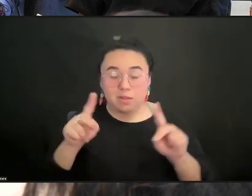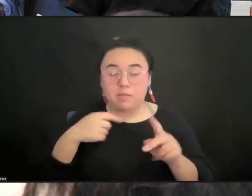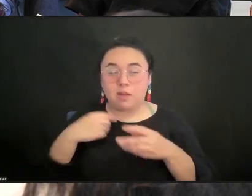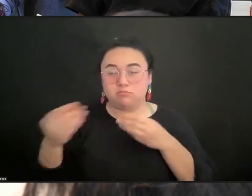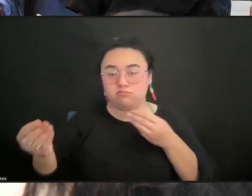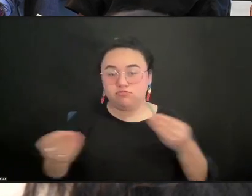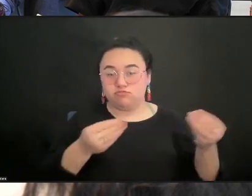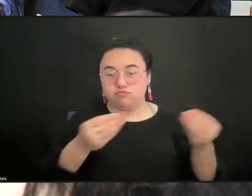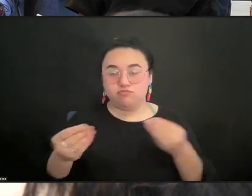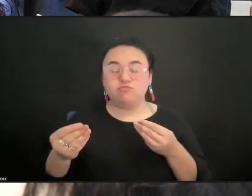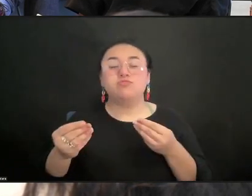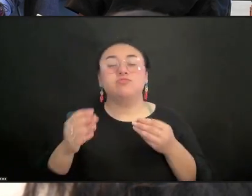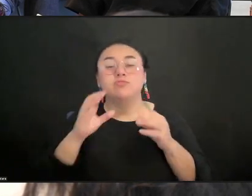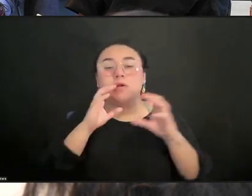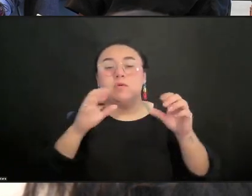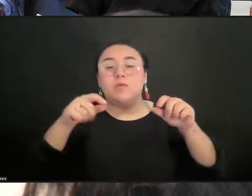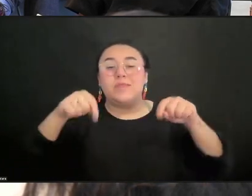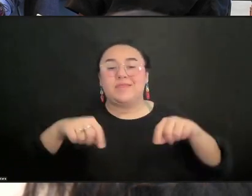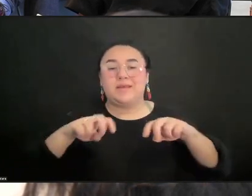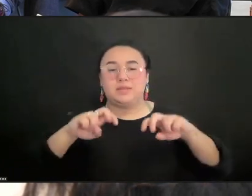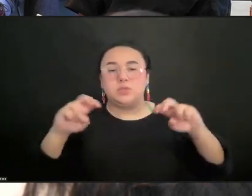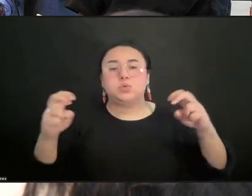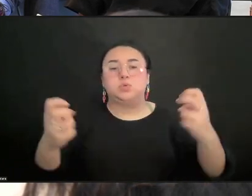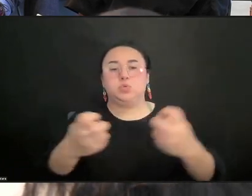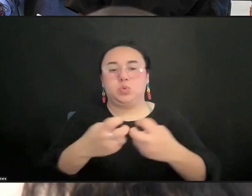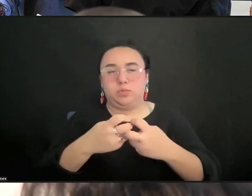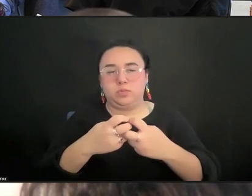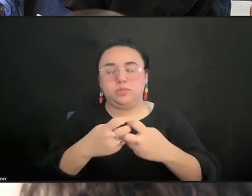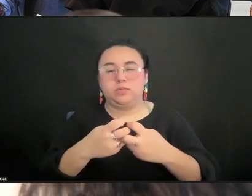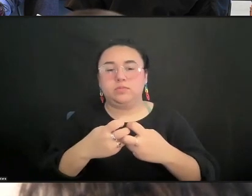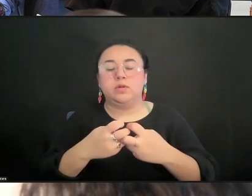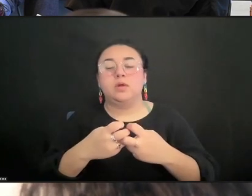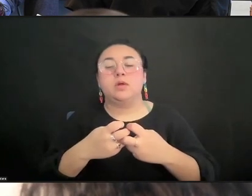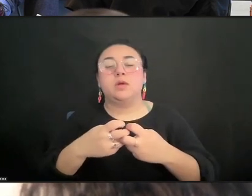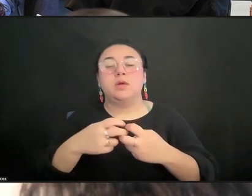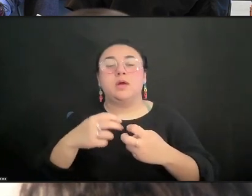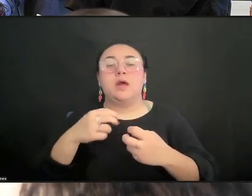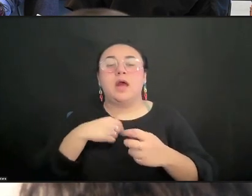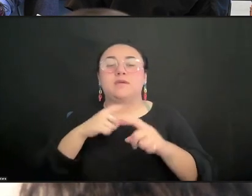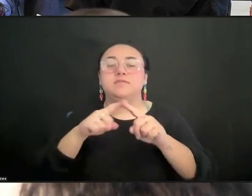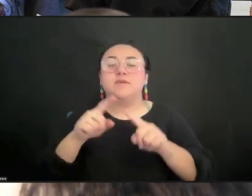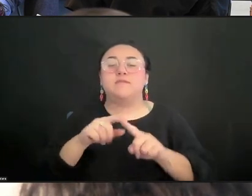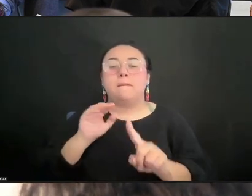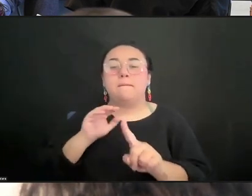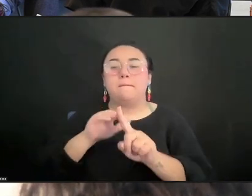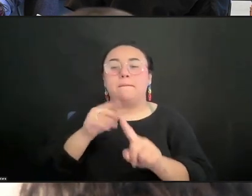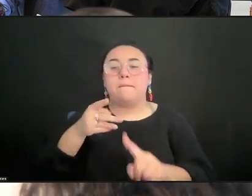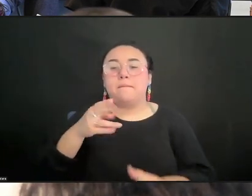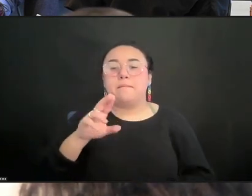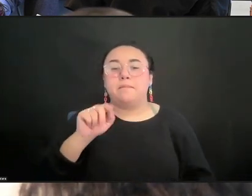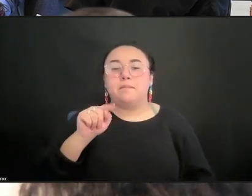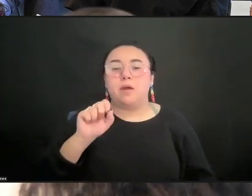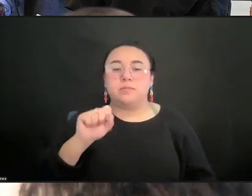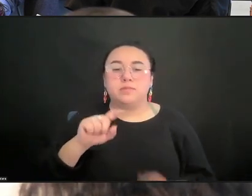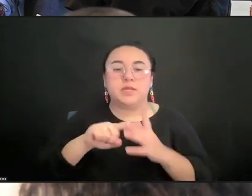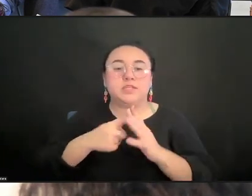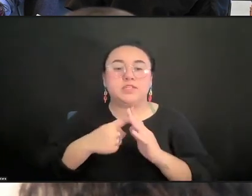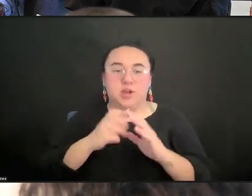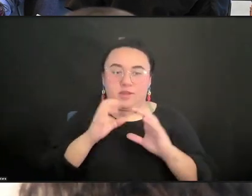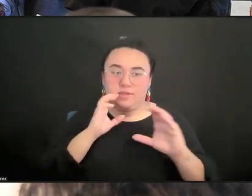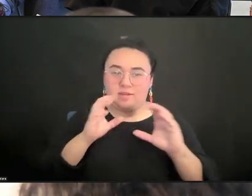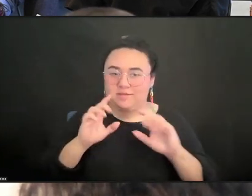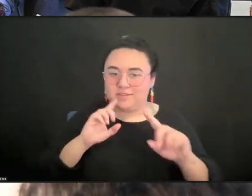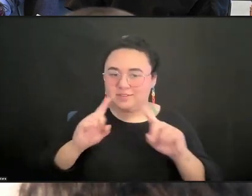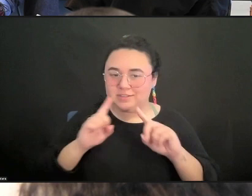just this group. And I have a series of prompts that we'll use to get the dialogue going. But I invite all of the members of the